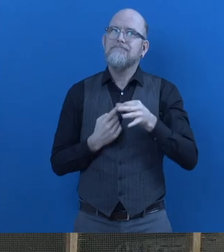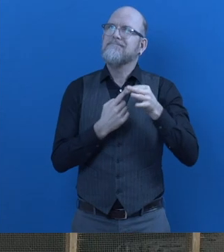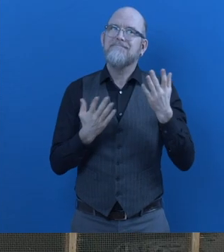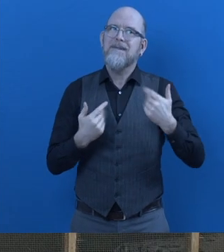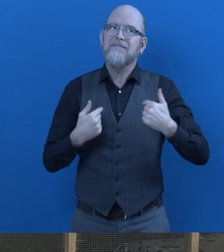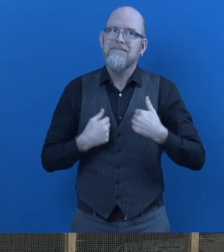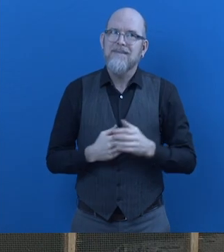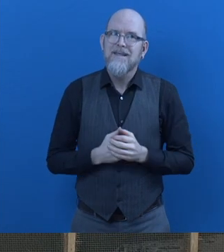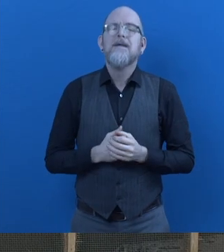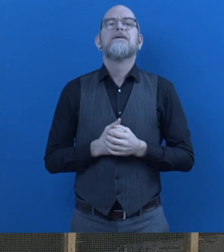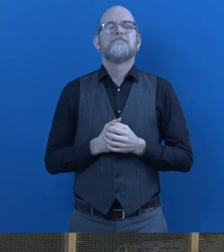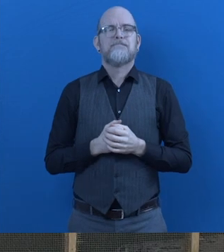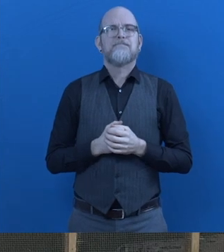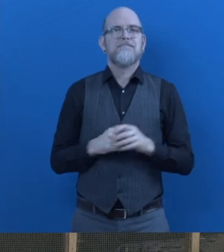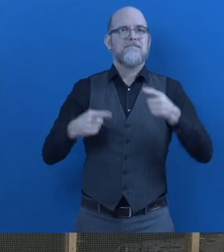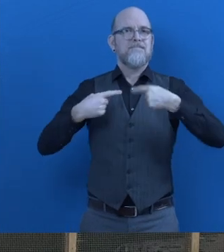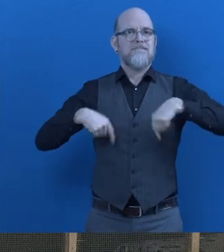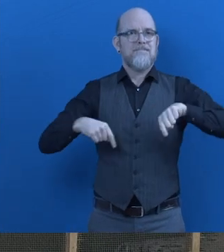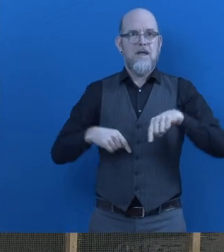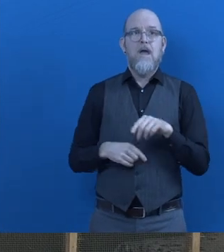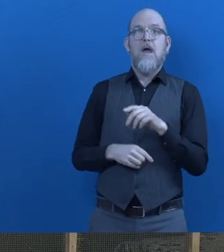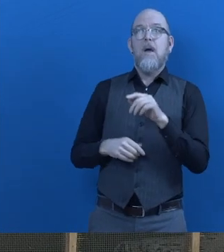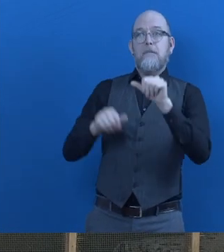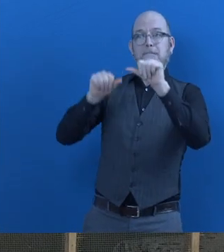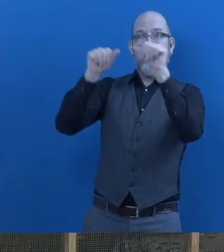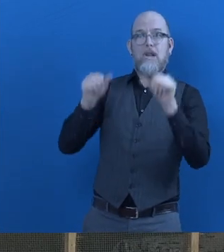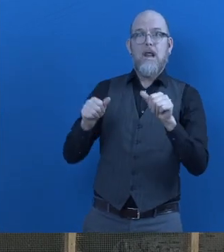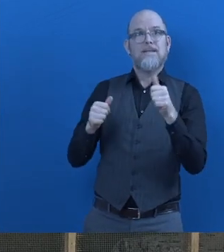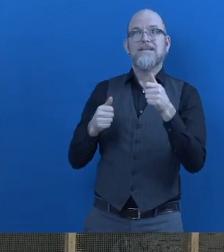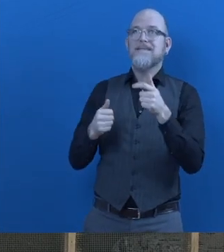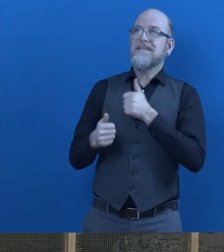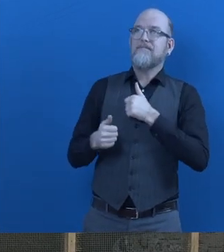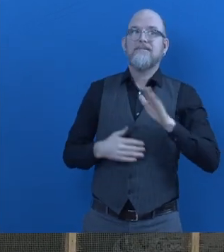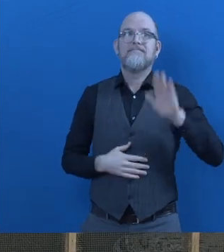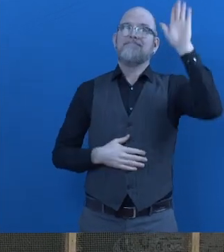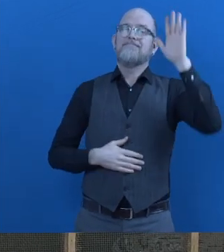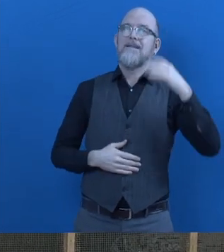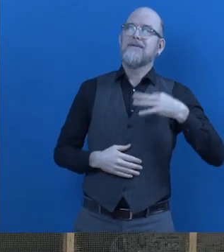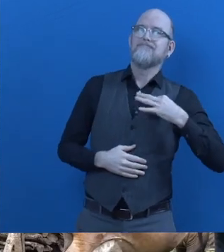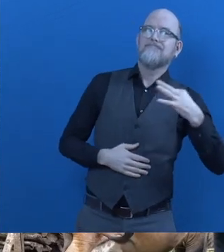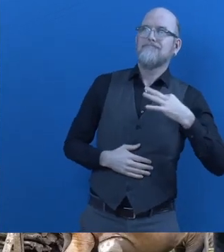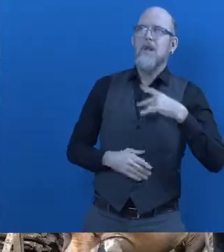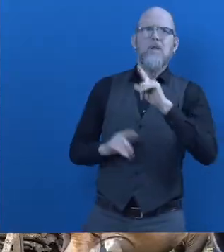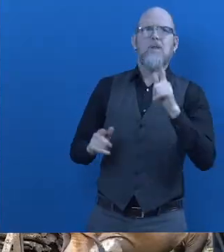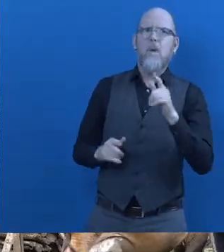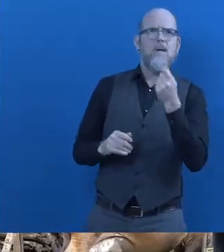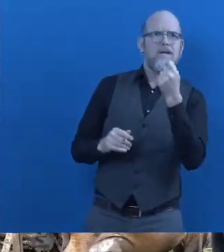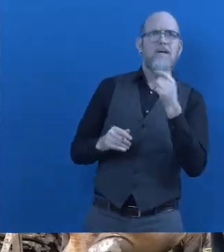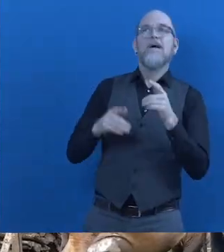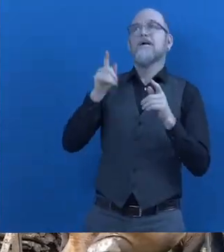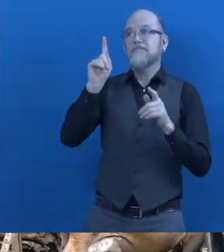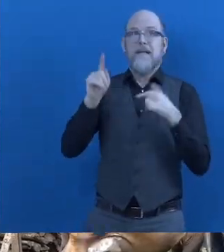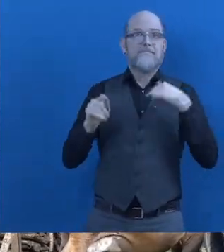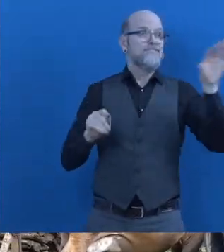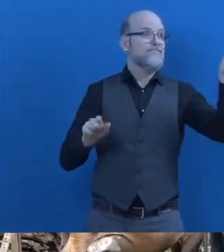innovation is this is a volunteer based model each and every village is having the their elected